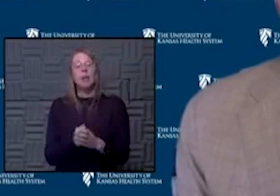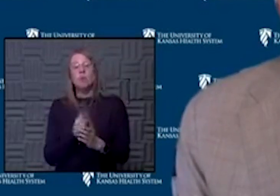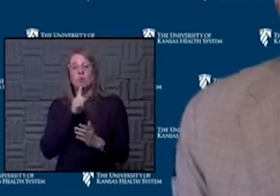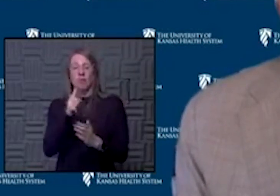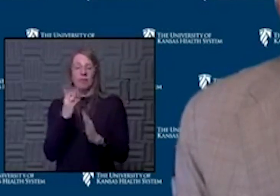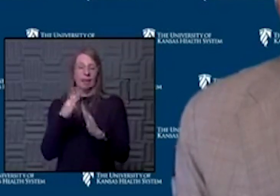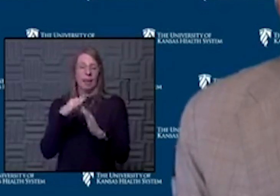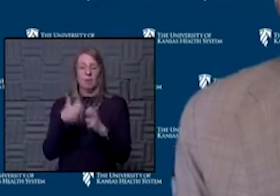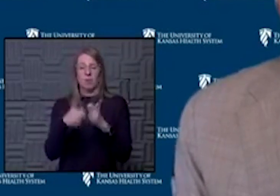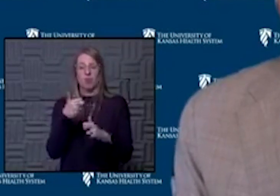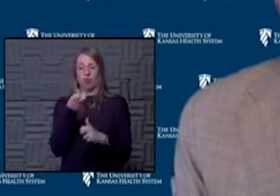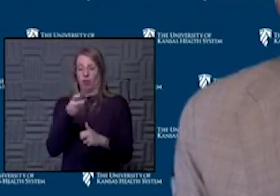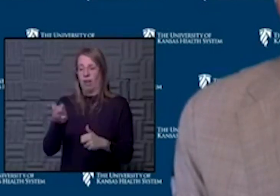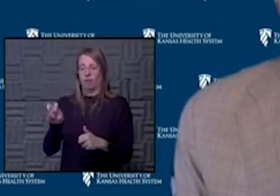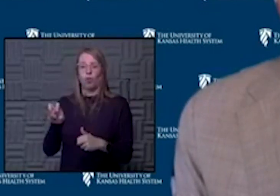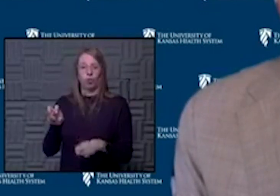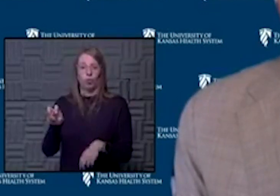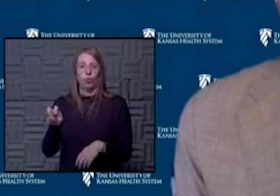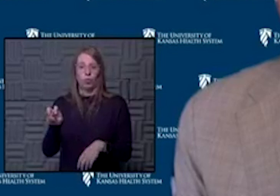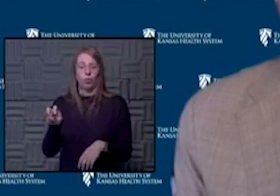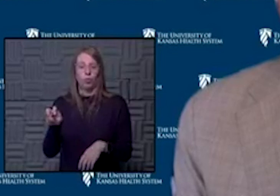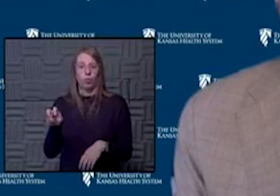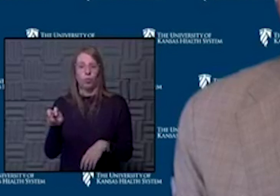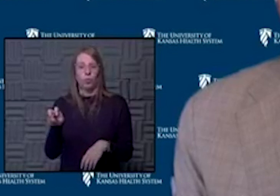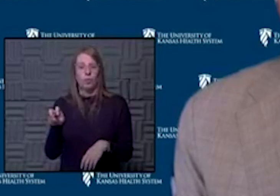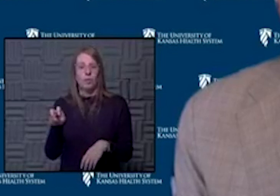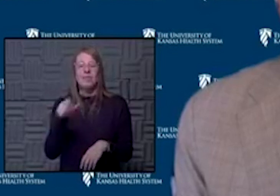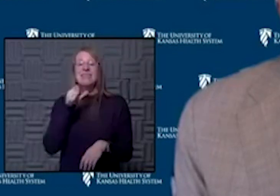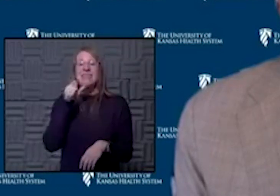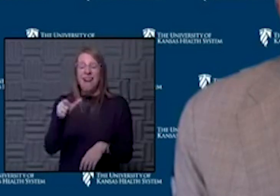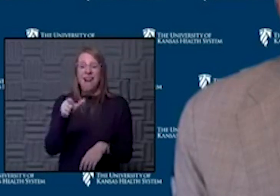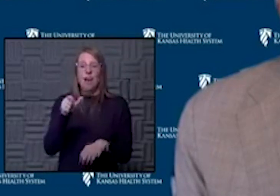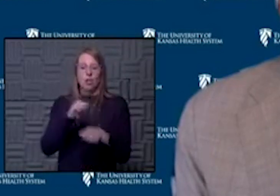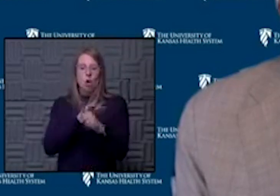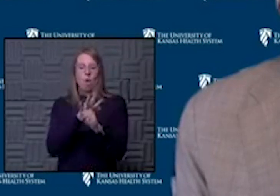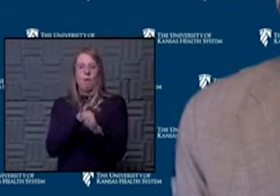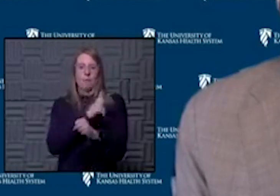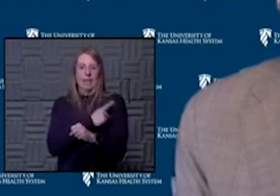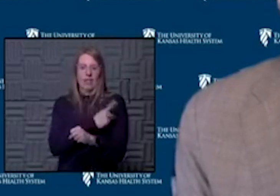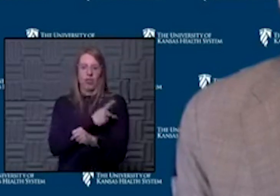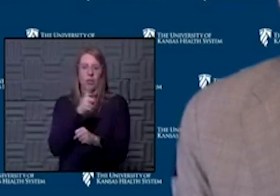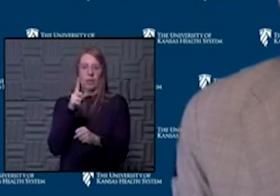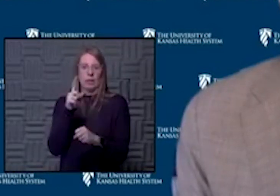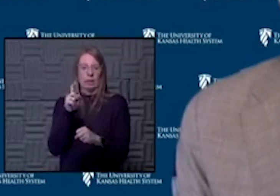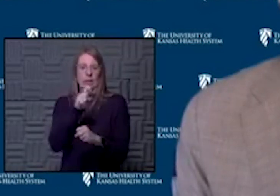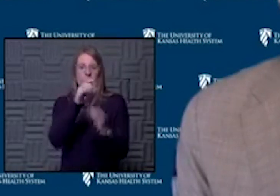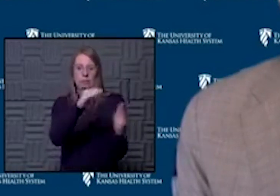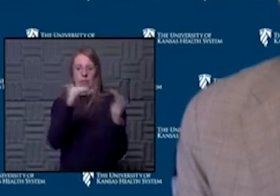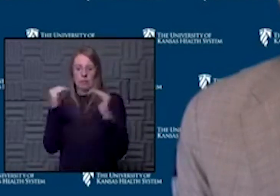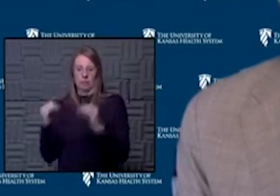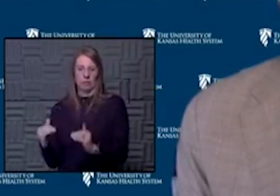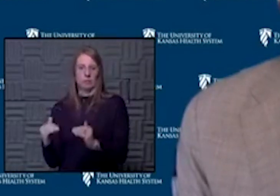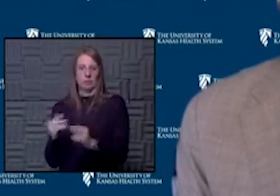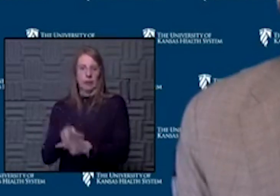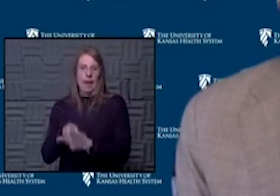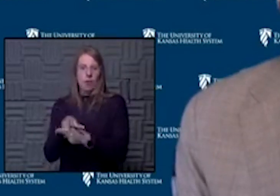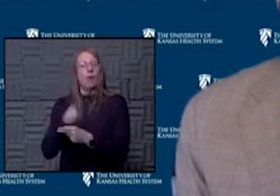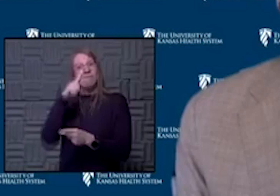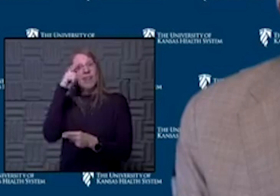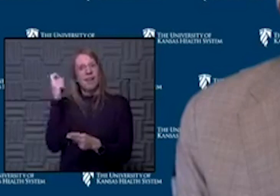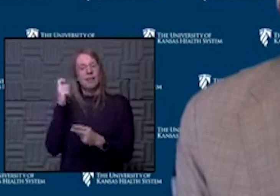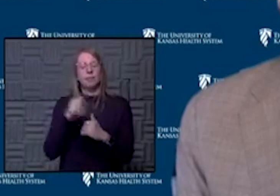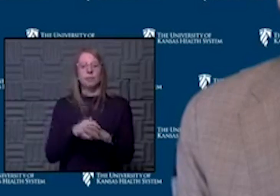actually been transferring out non-COVID patients who need that level of care, those sorts of things, because